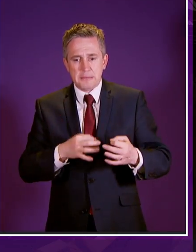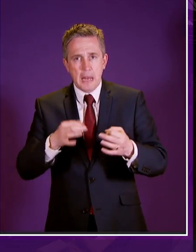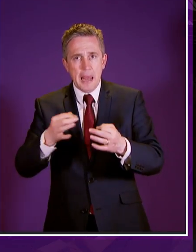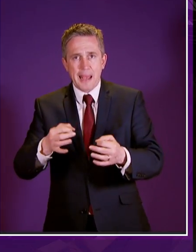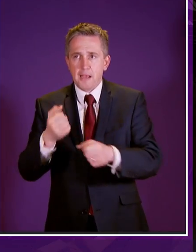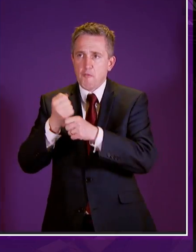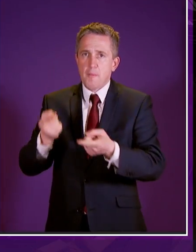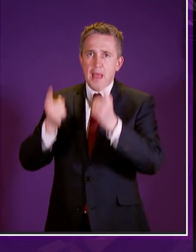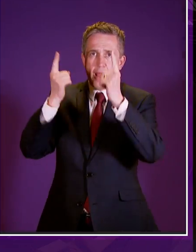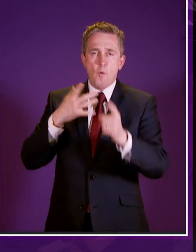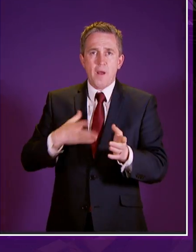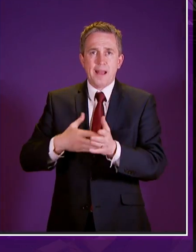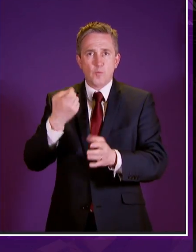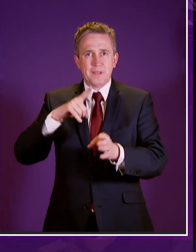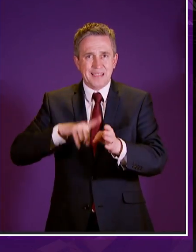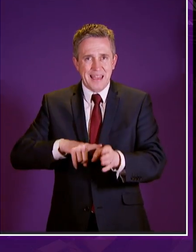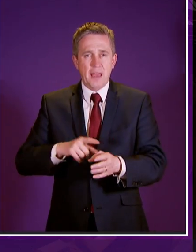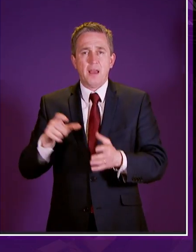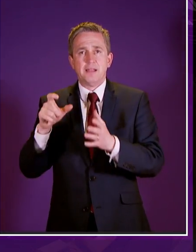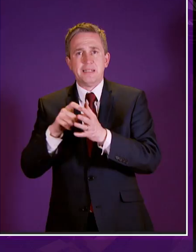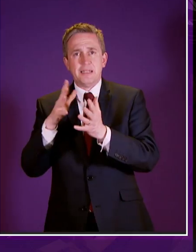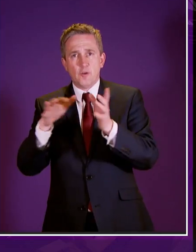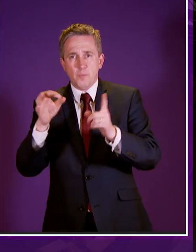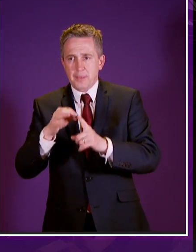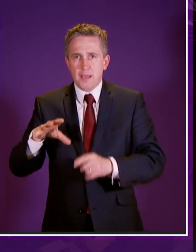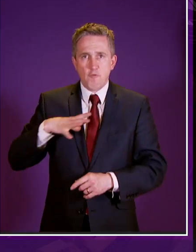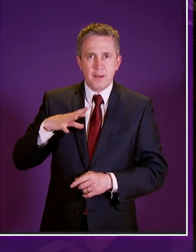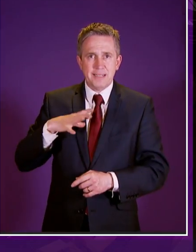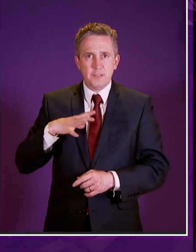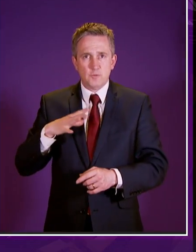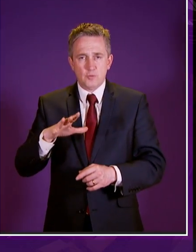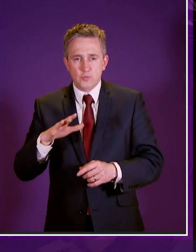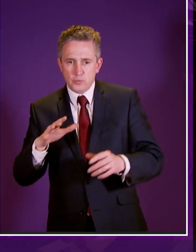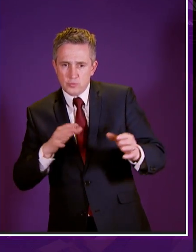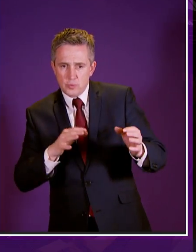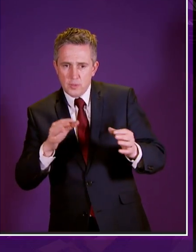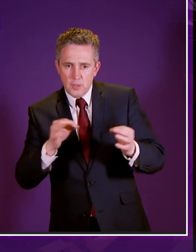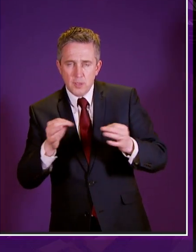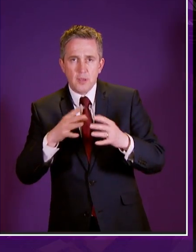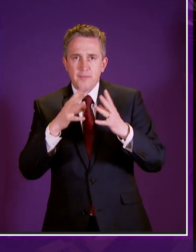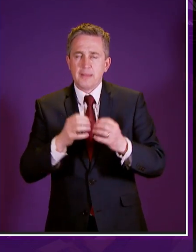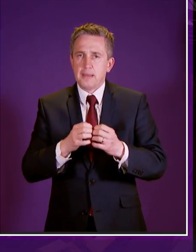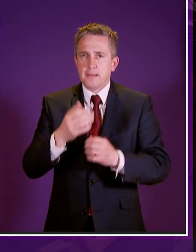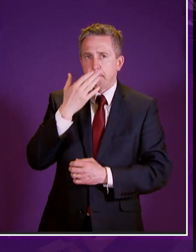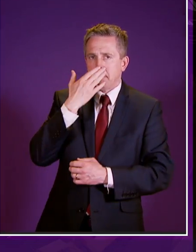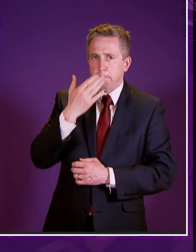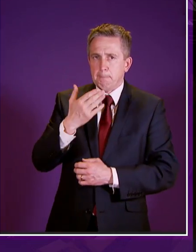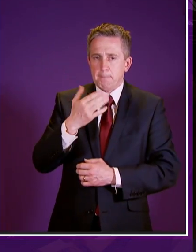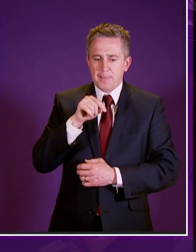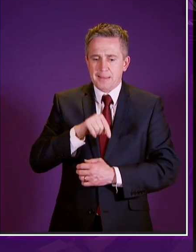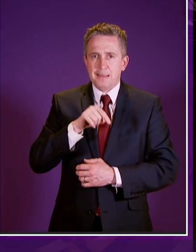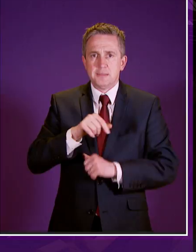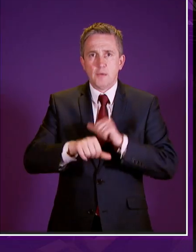for an extra year and the dwp readying itself to step in it's quite clear that this is very much the beginning of a